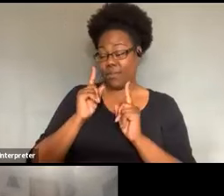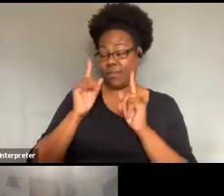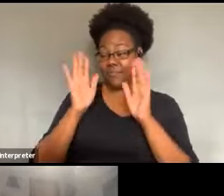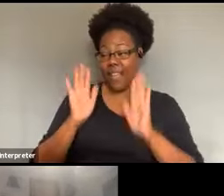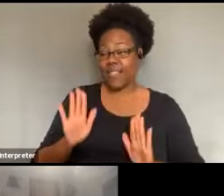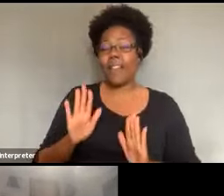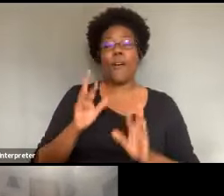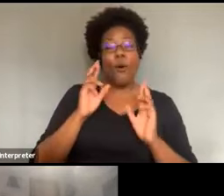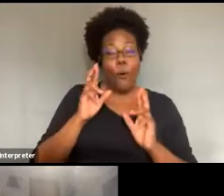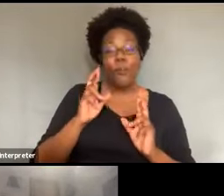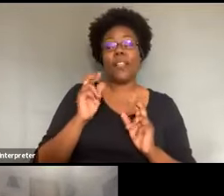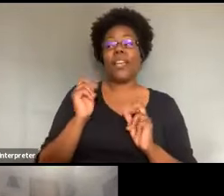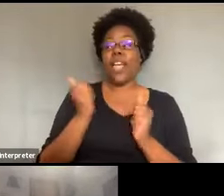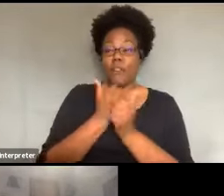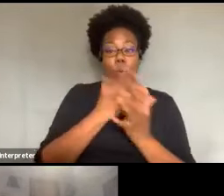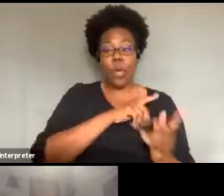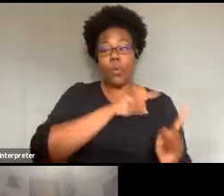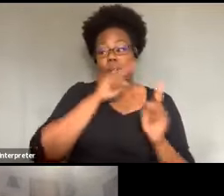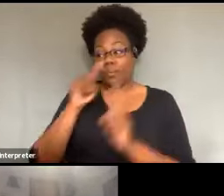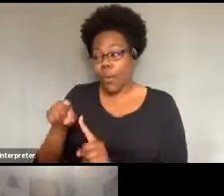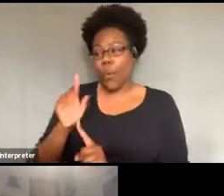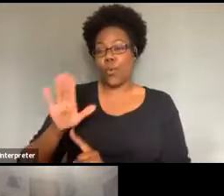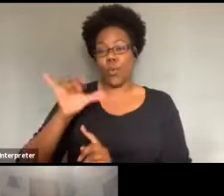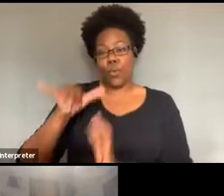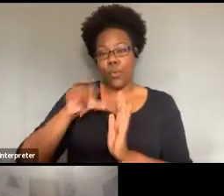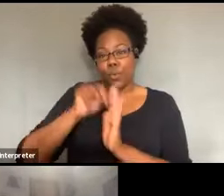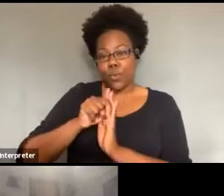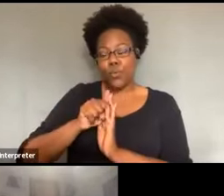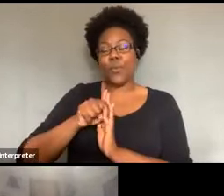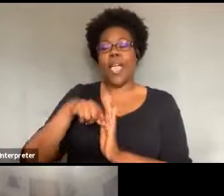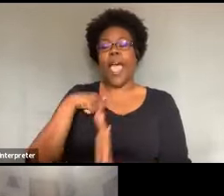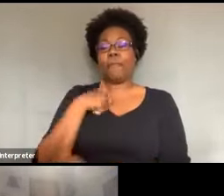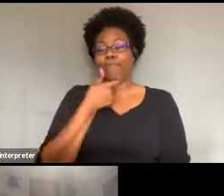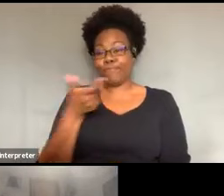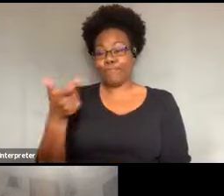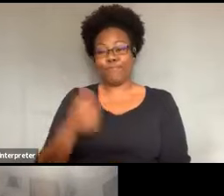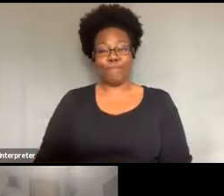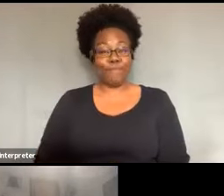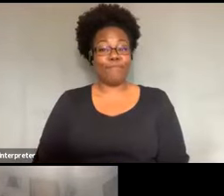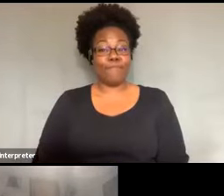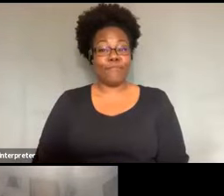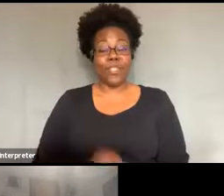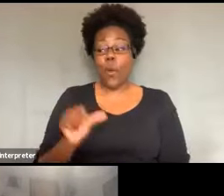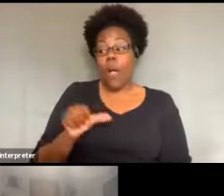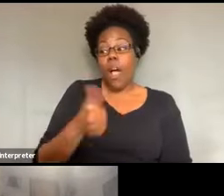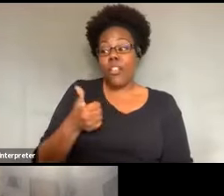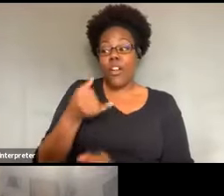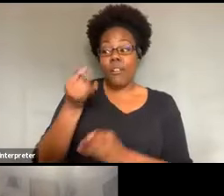channel tomorrow and checks it out. Um, are there any last thoughts that you want to leave our Facebook family with?